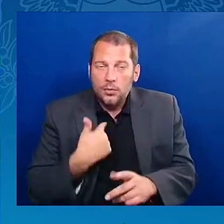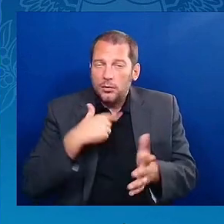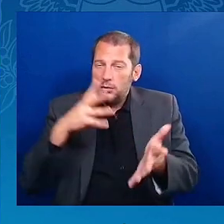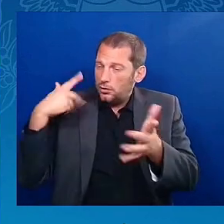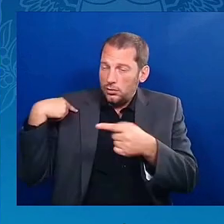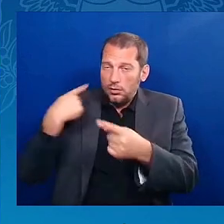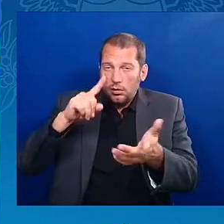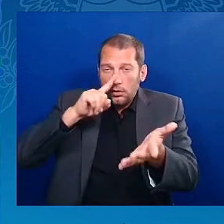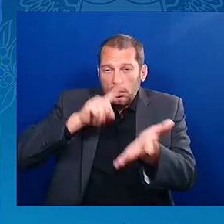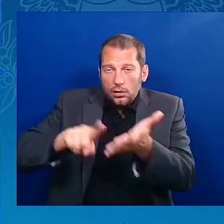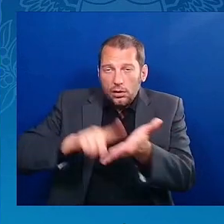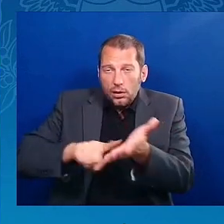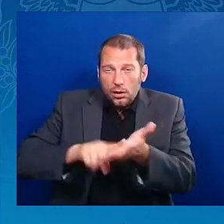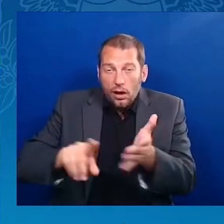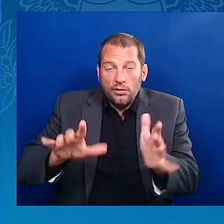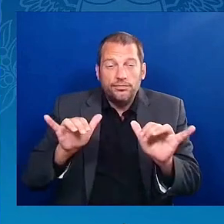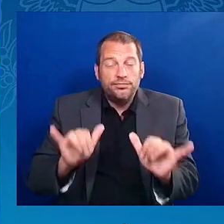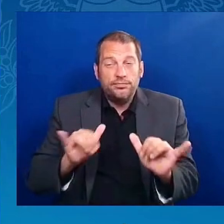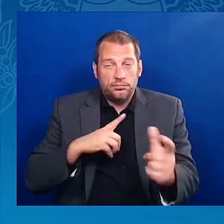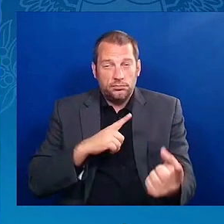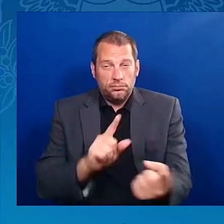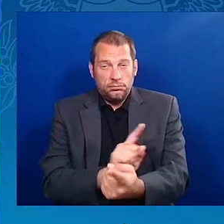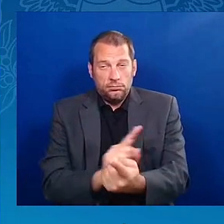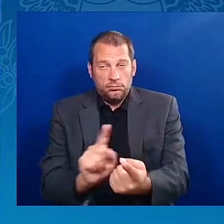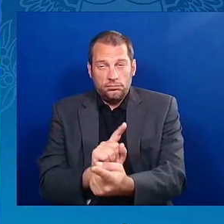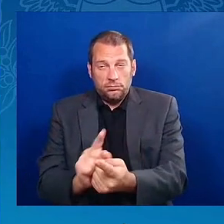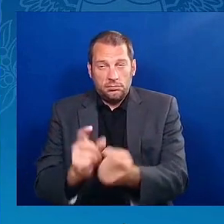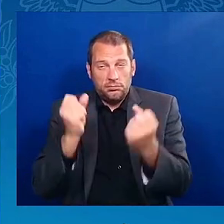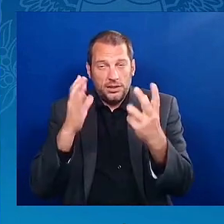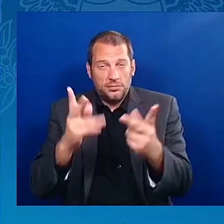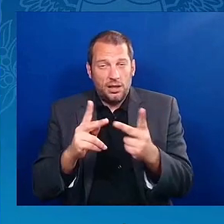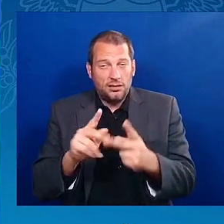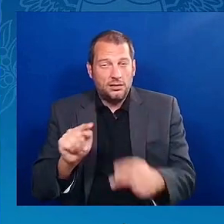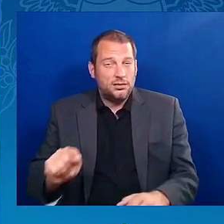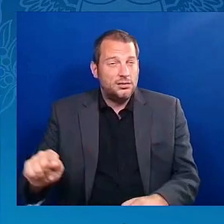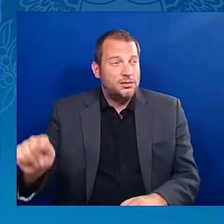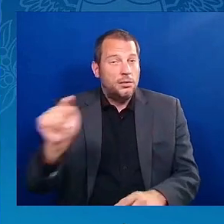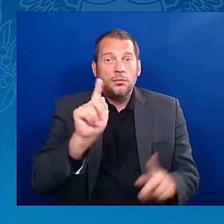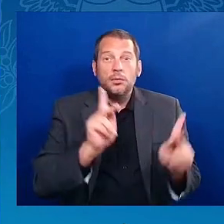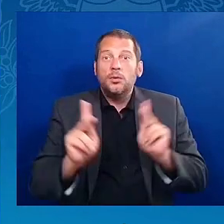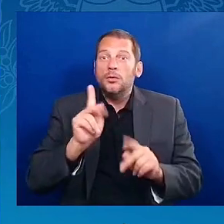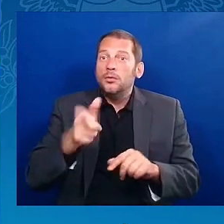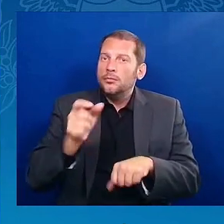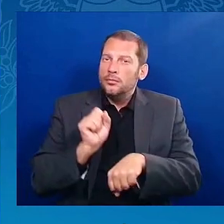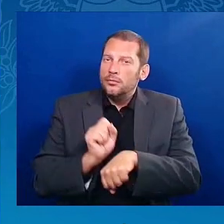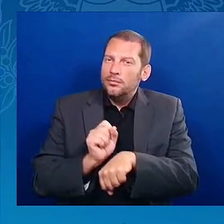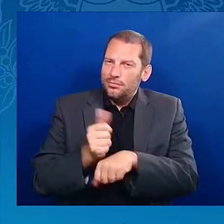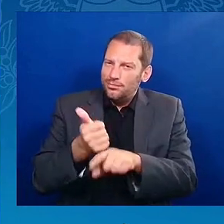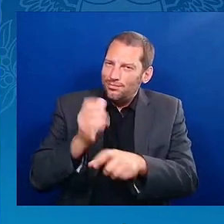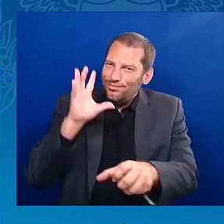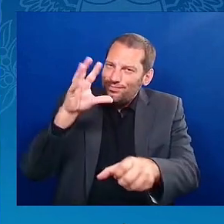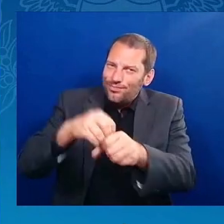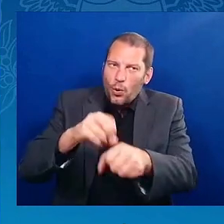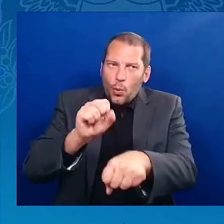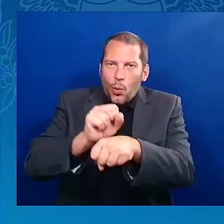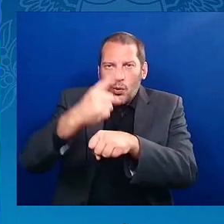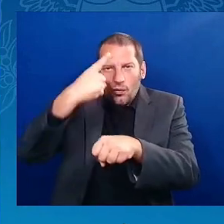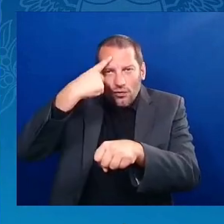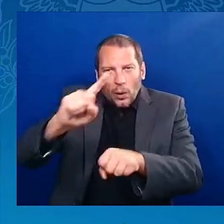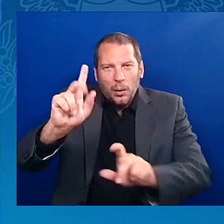many places, many times, people who are public servants, our teachers, our nurses, firefighters, God knows we don't pay them enough as it is.